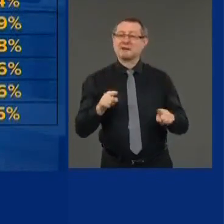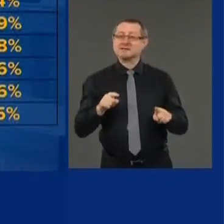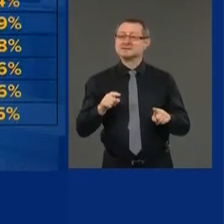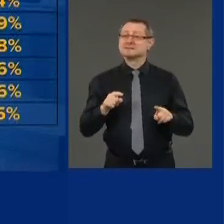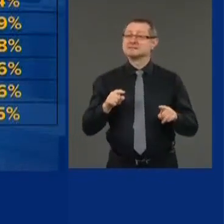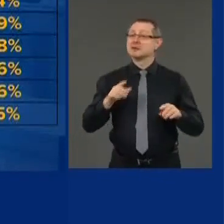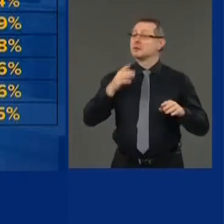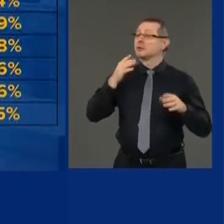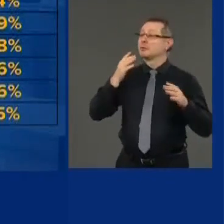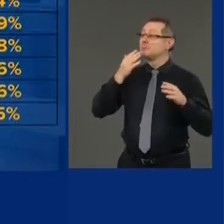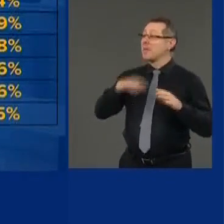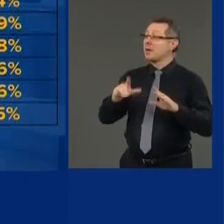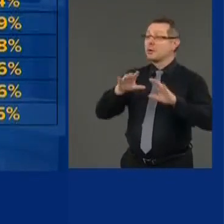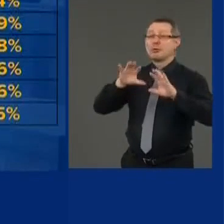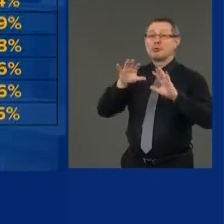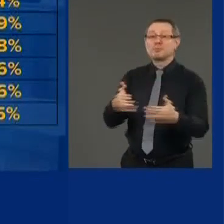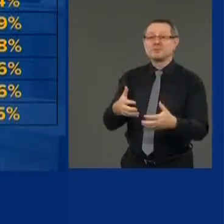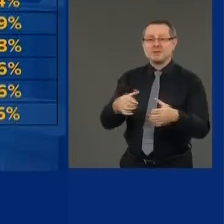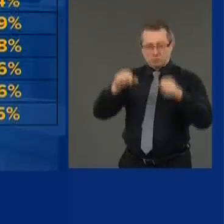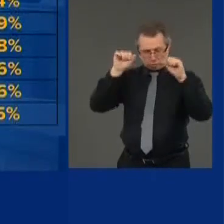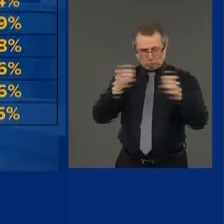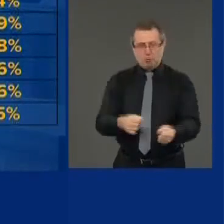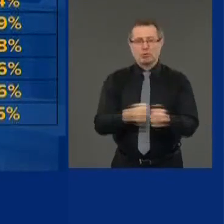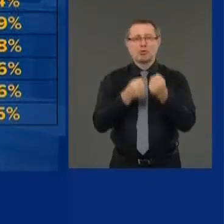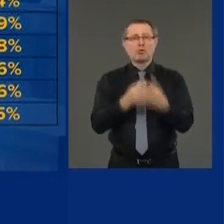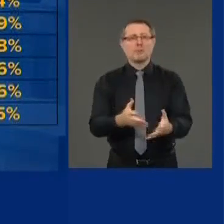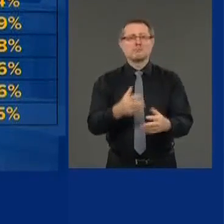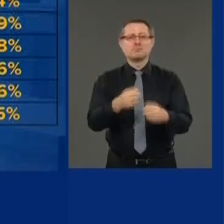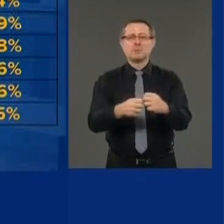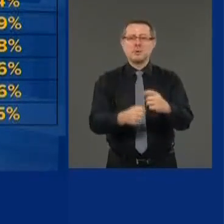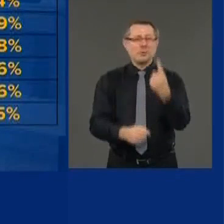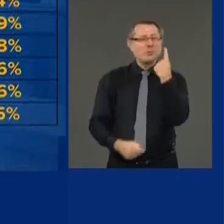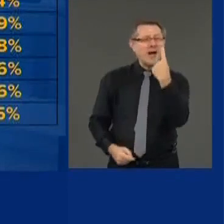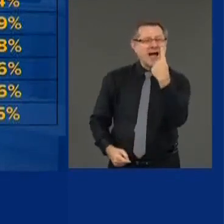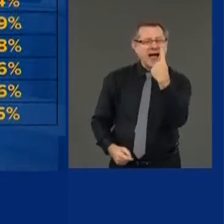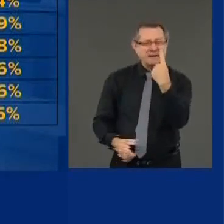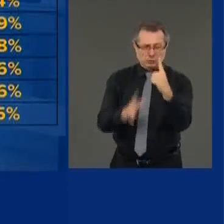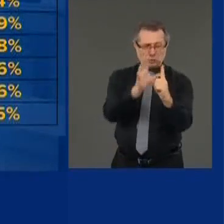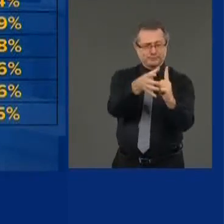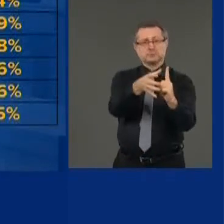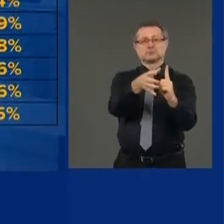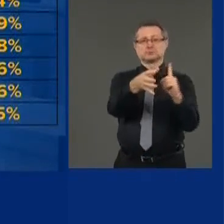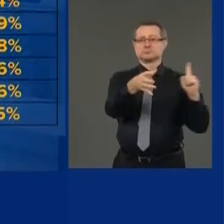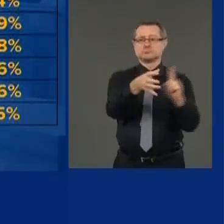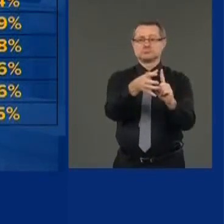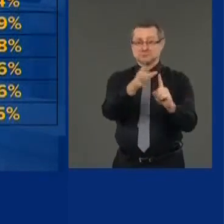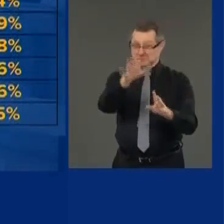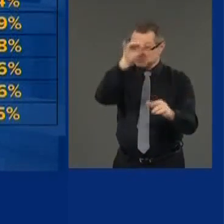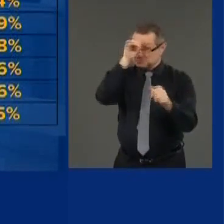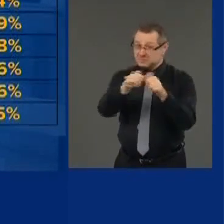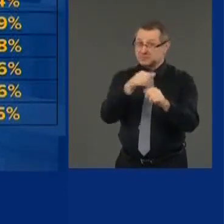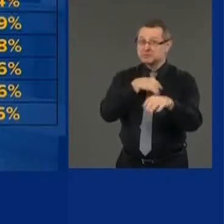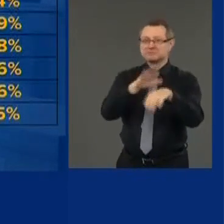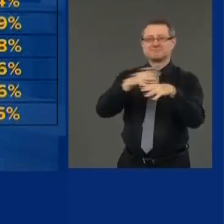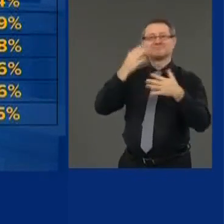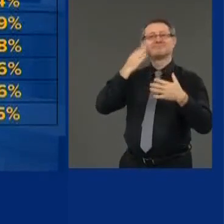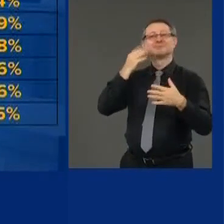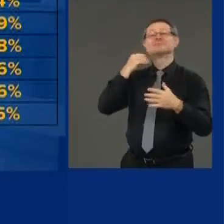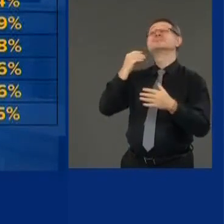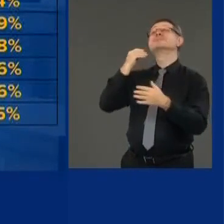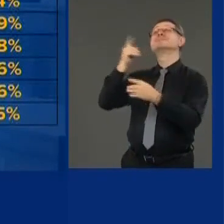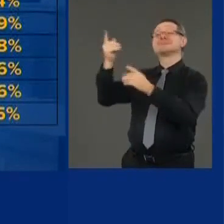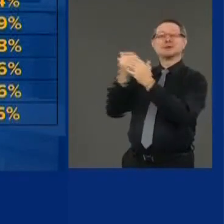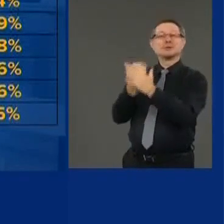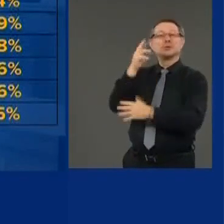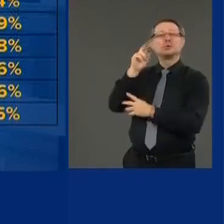can be a real problem. One party, 30 people. Remember what we went through in New Rochelle, one super spreader, first